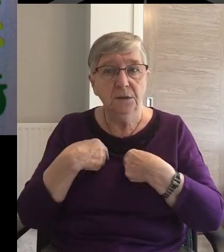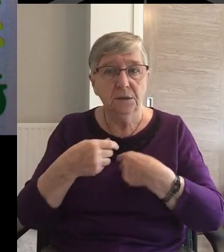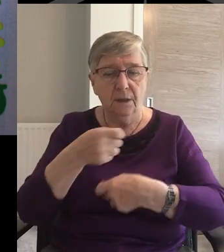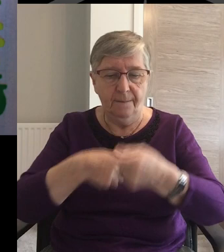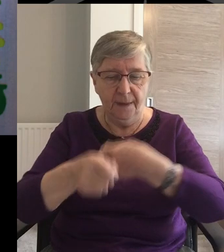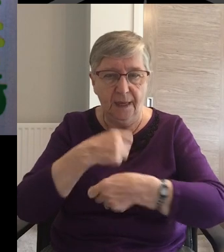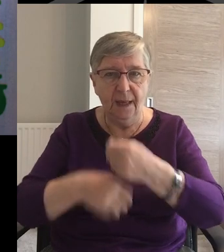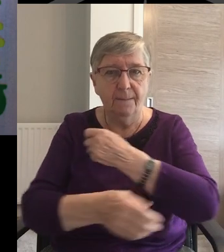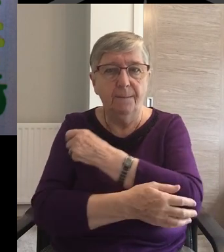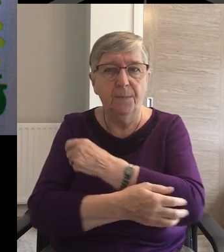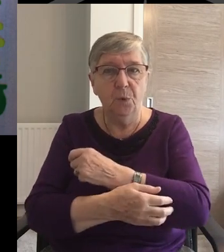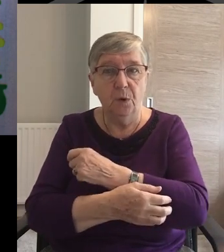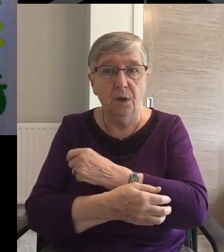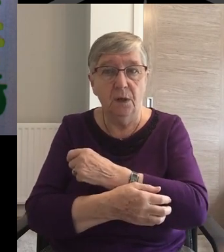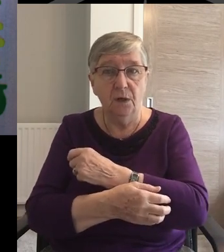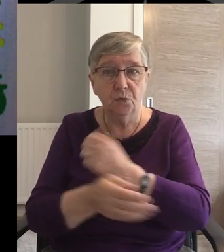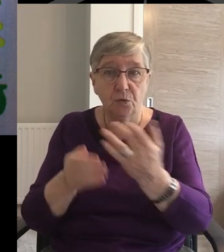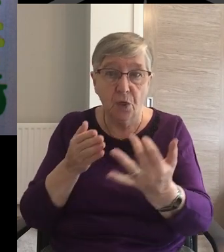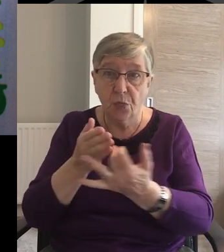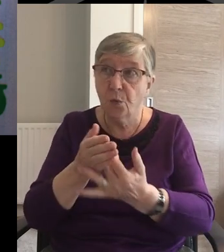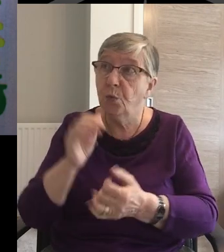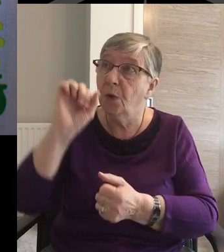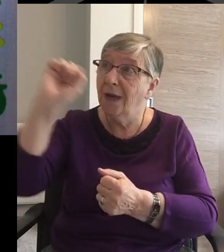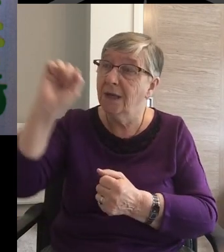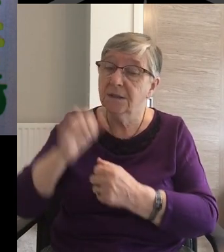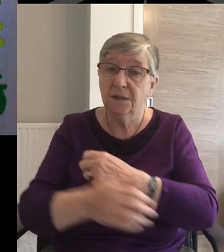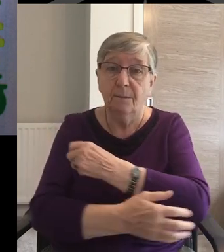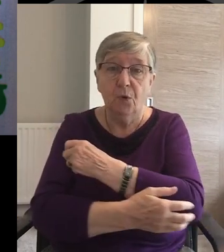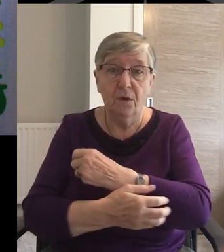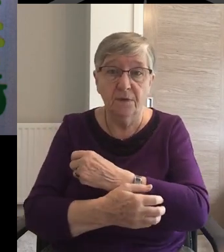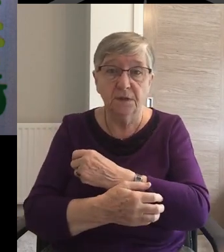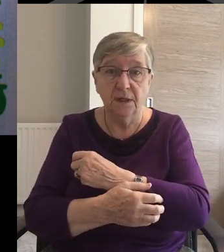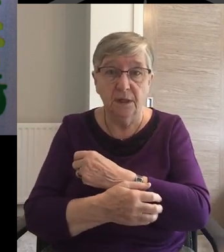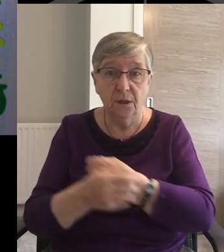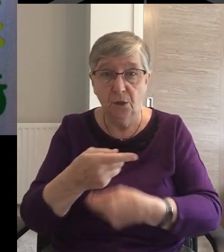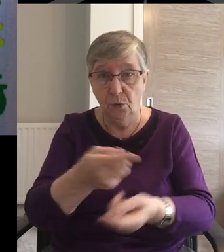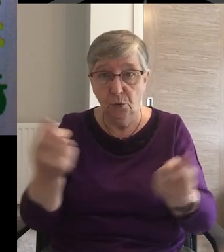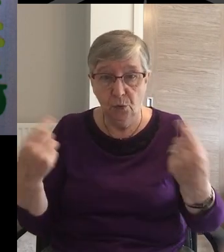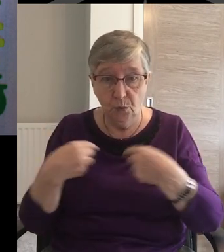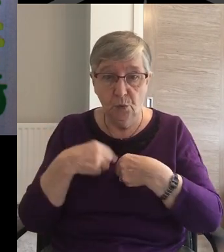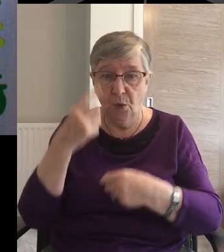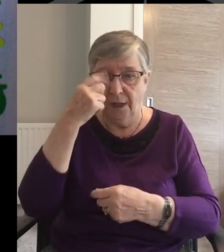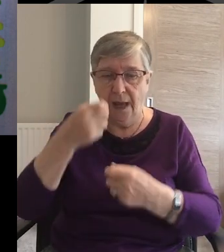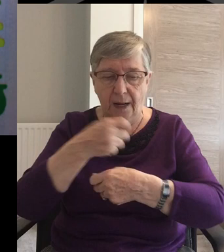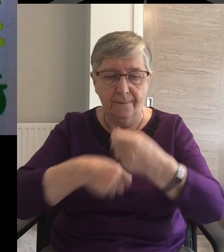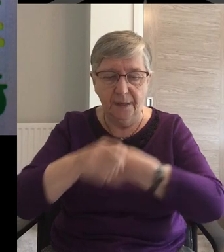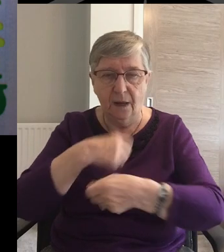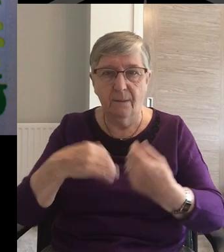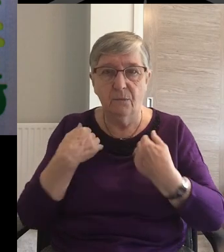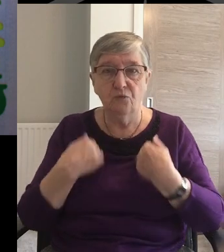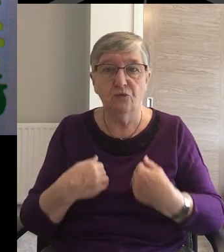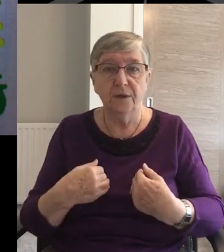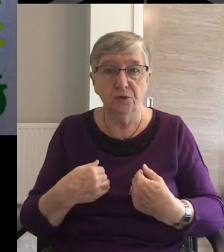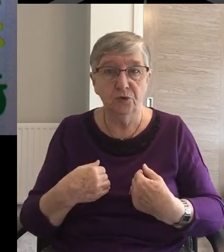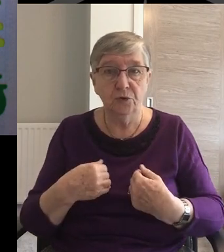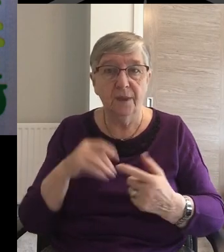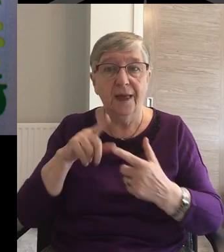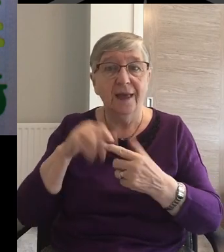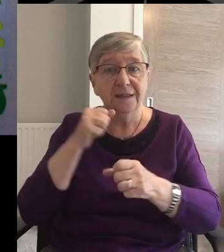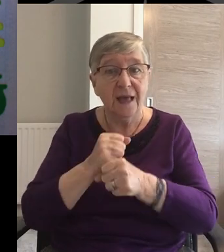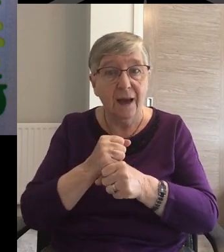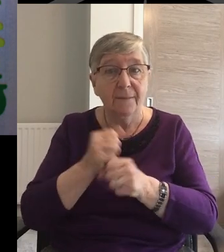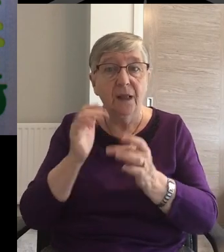So that through his poverty You might become rich The example of Jesus